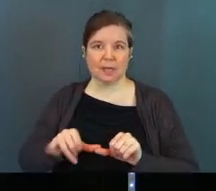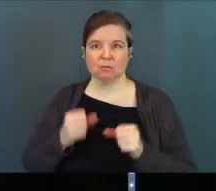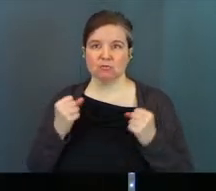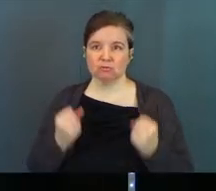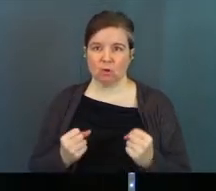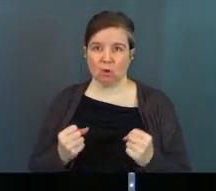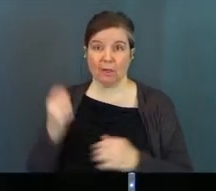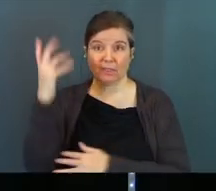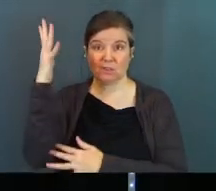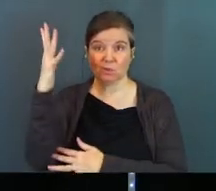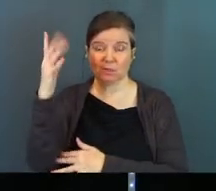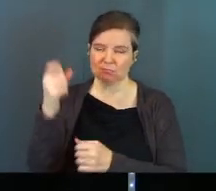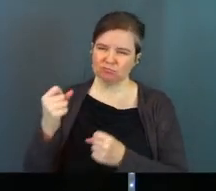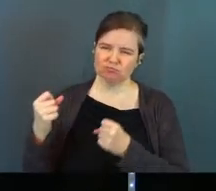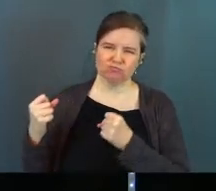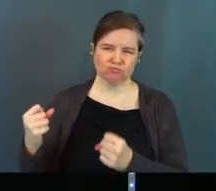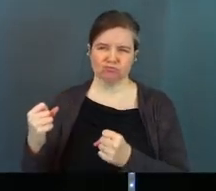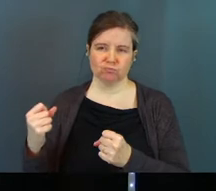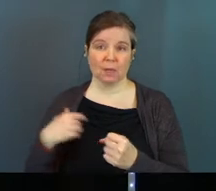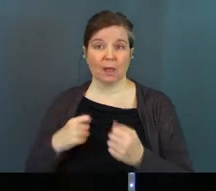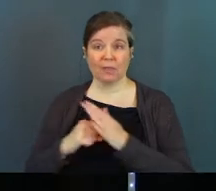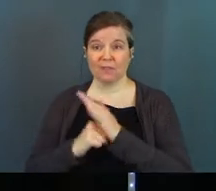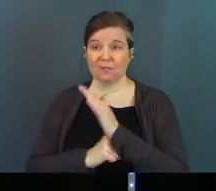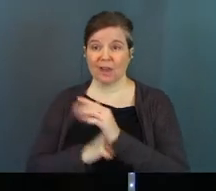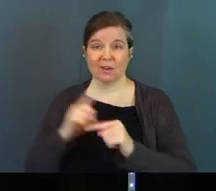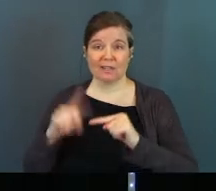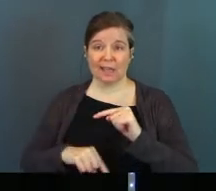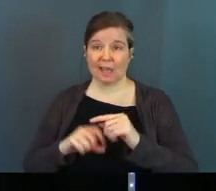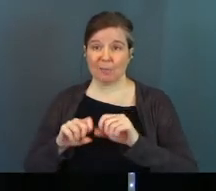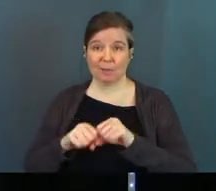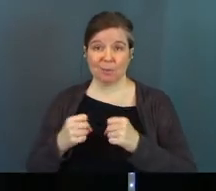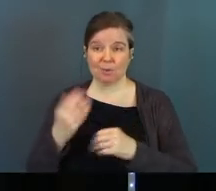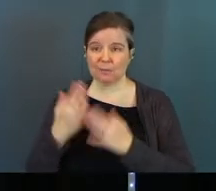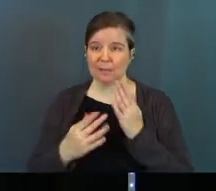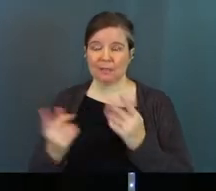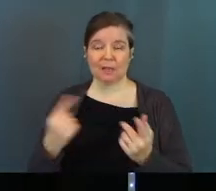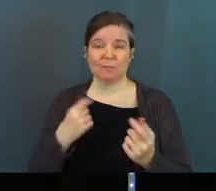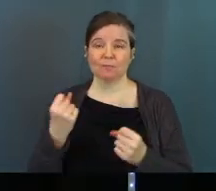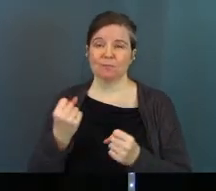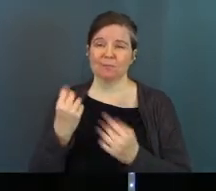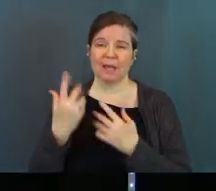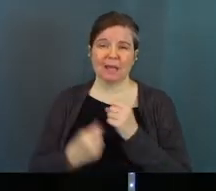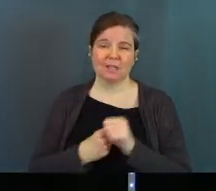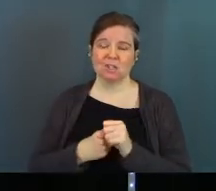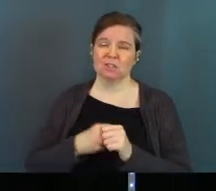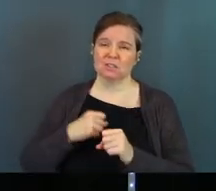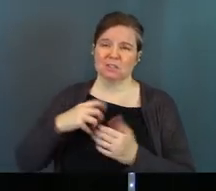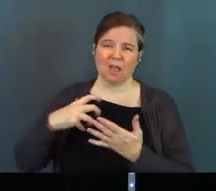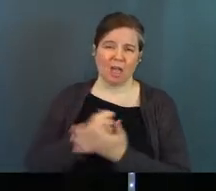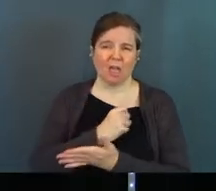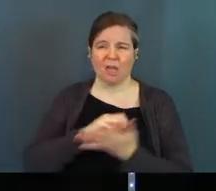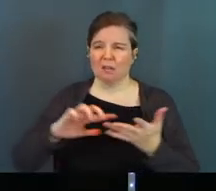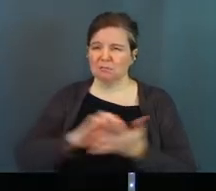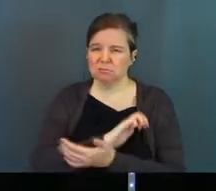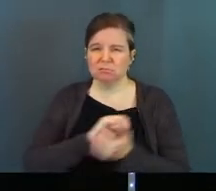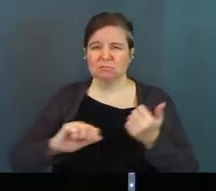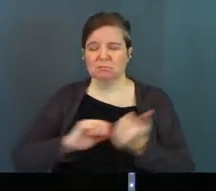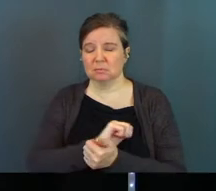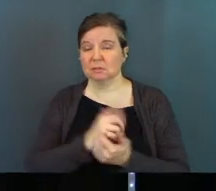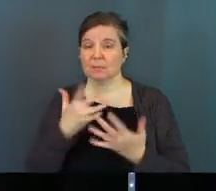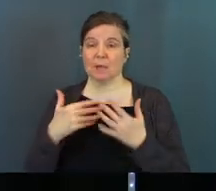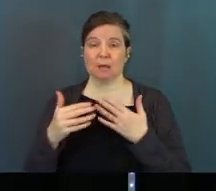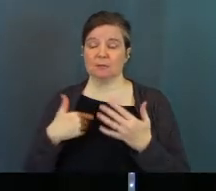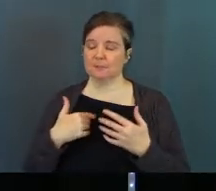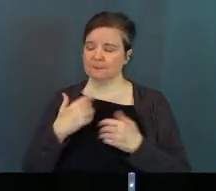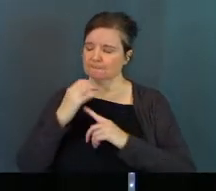that our tree stands so strong, that our foundation cannot be broken. doesn't matter if somebody comes for years and stomps on it. When we've got the source that we need, when